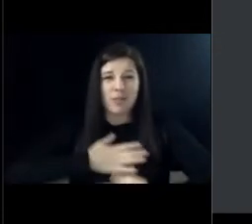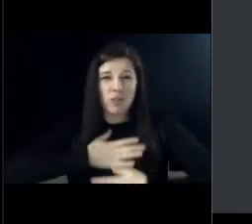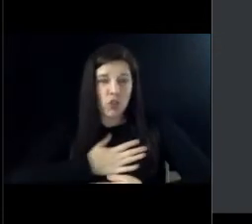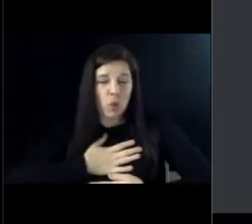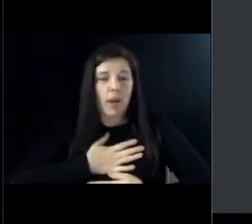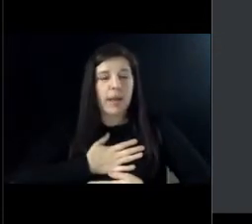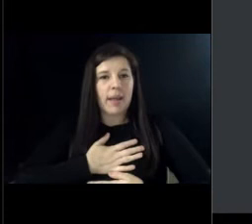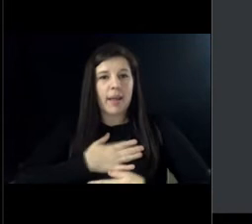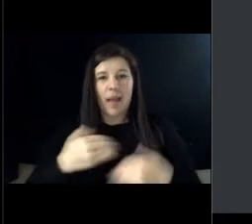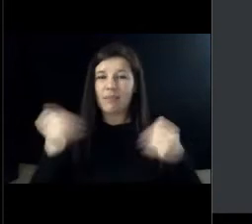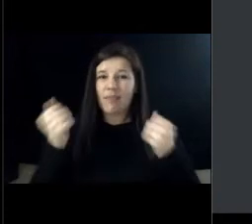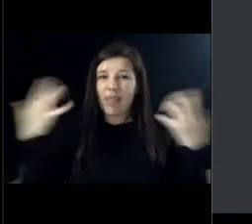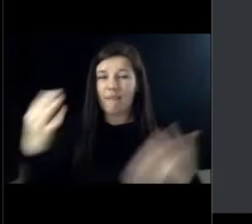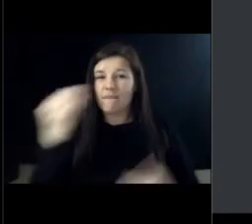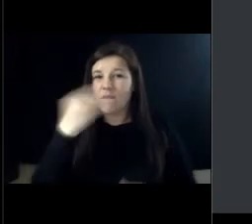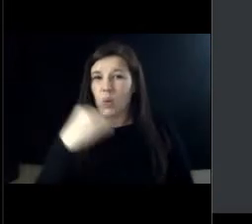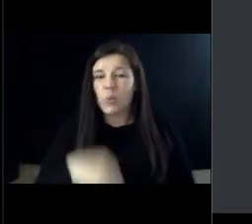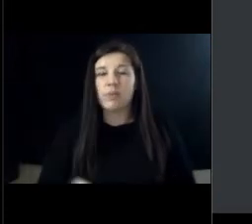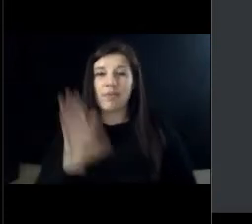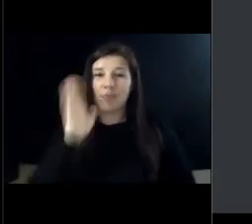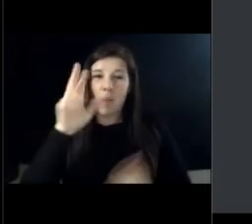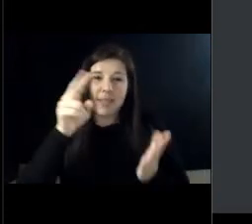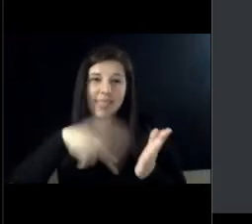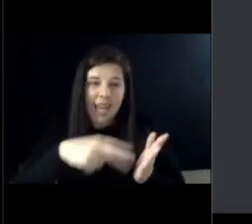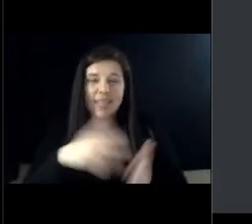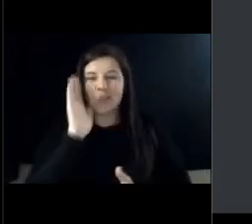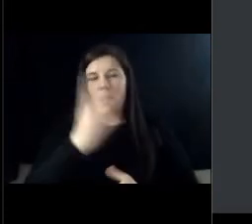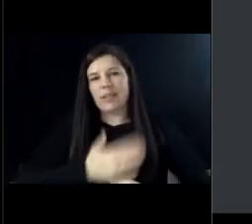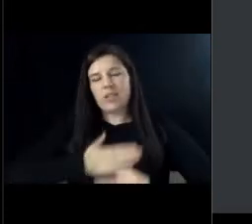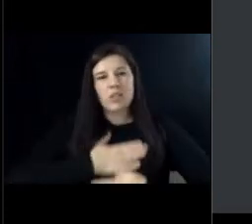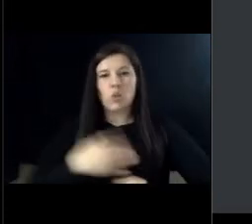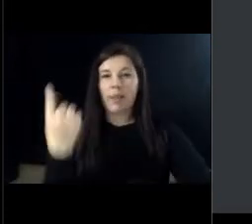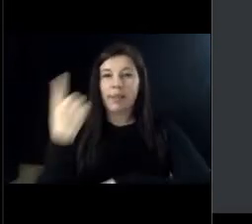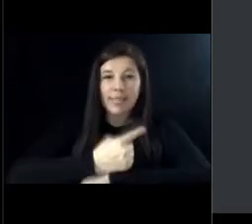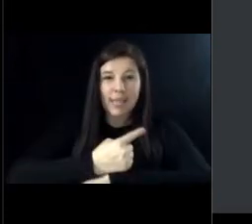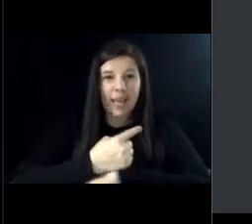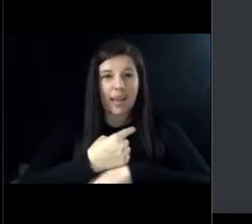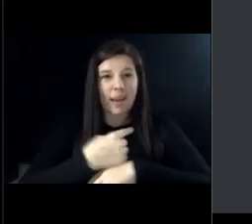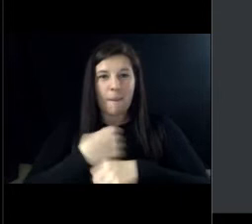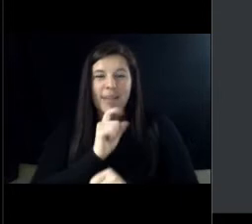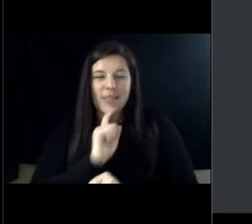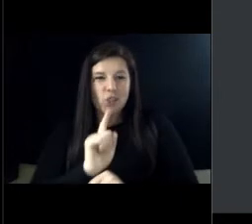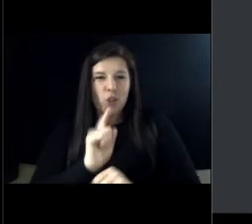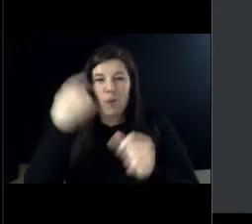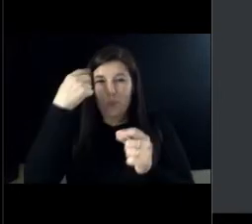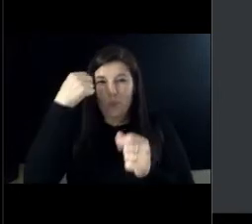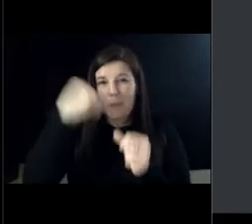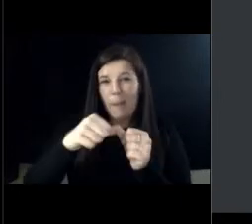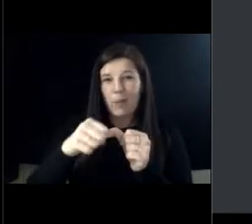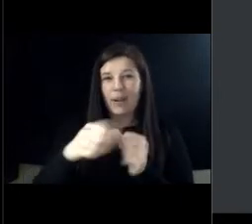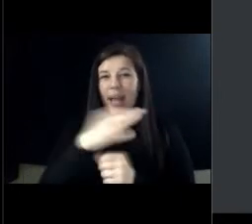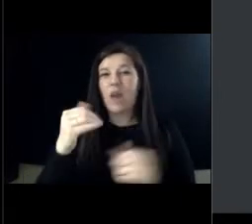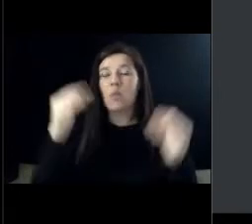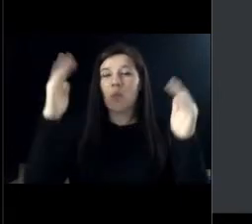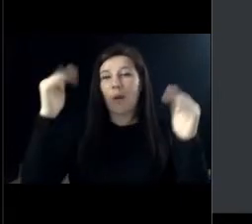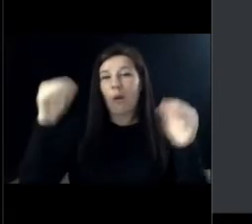There's plenty of food. We're going to dance. We're going to enjoy that day and make it go down in history. And we hope to continue having this event